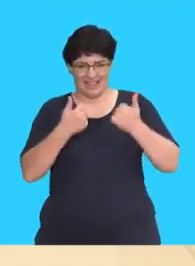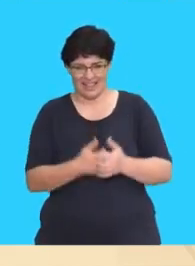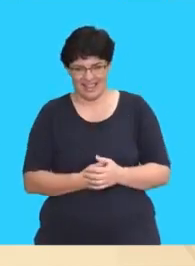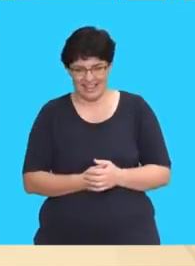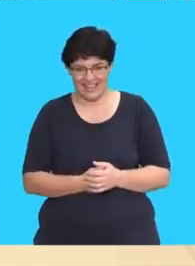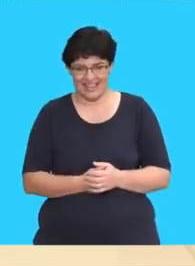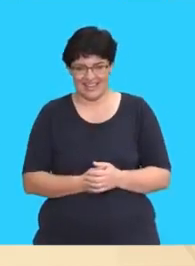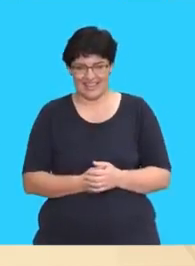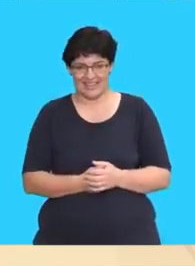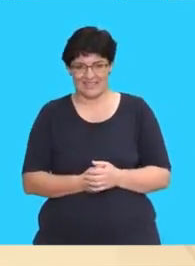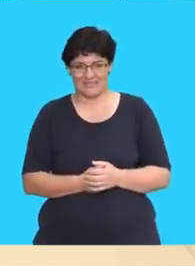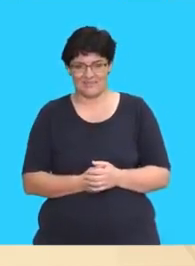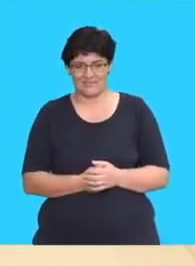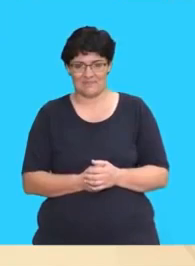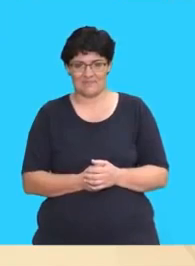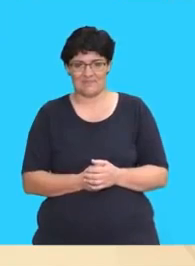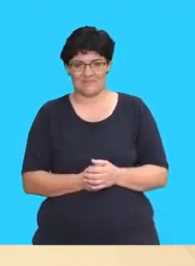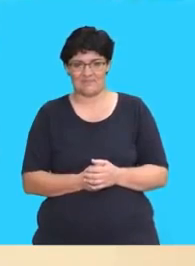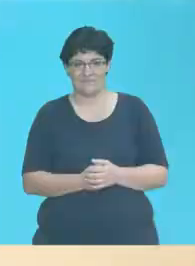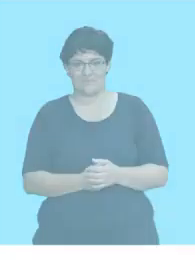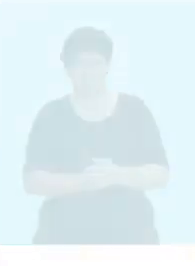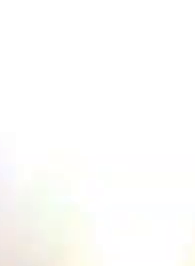swimmingly! Yes!